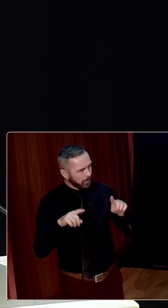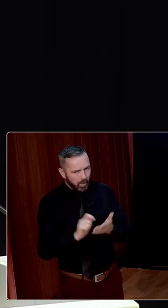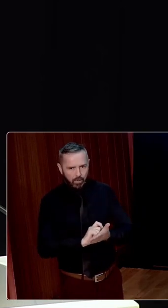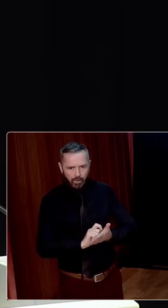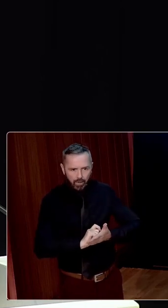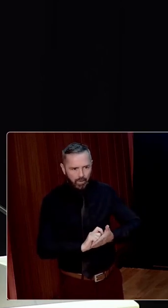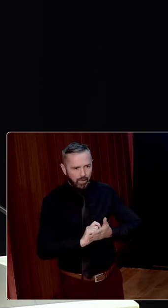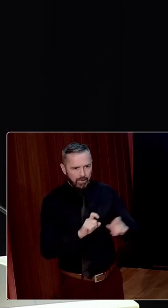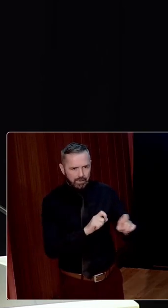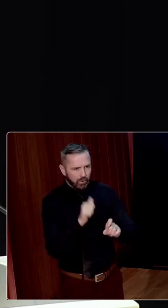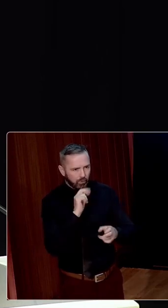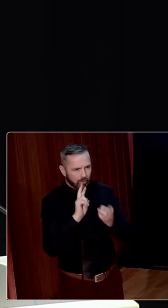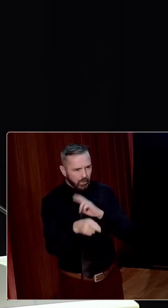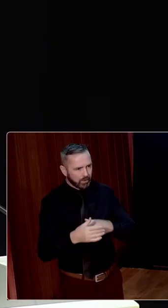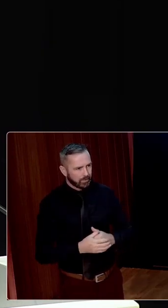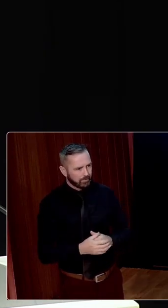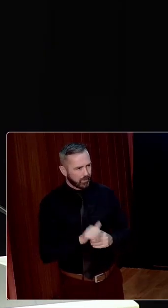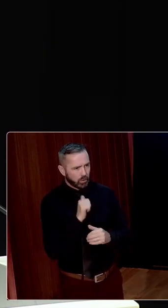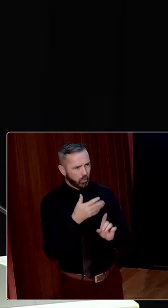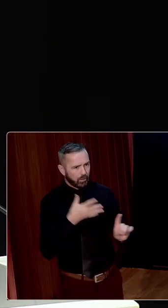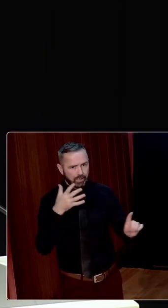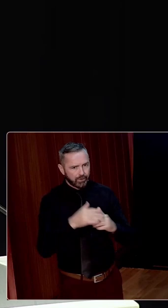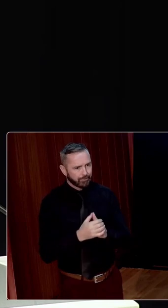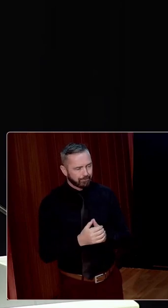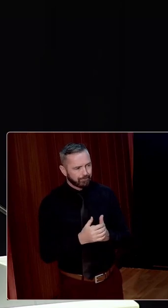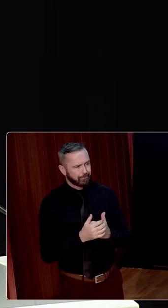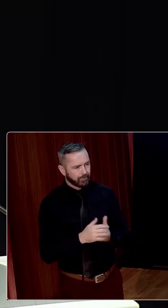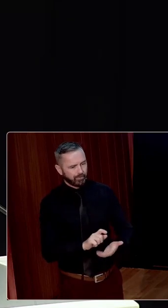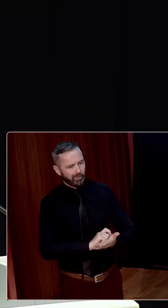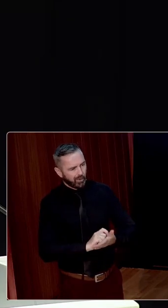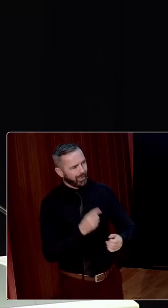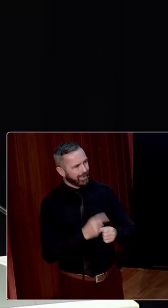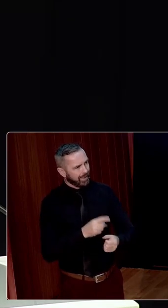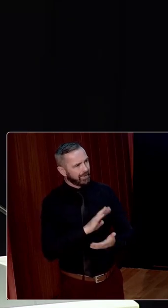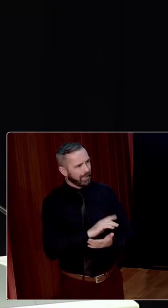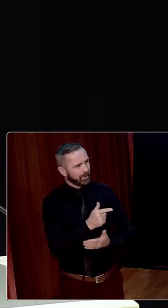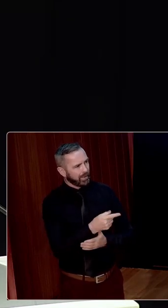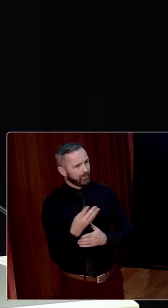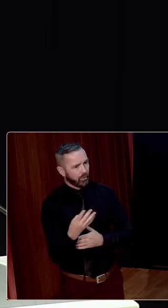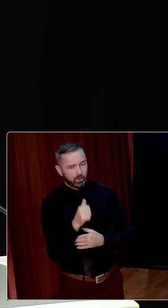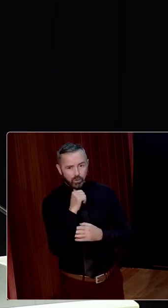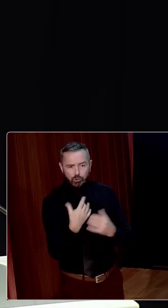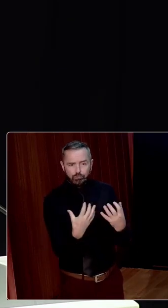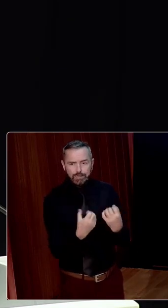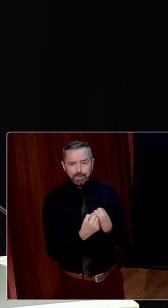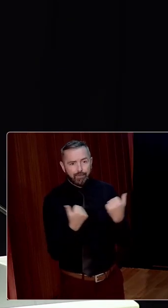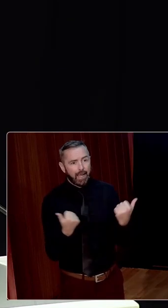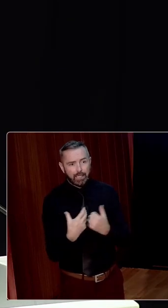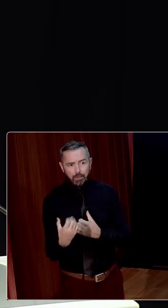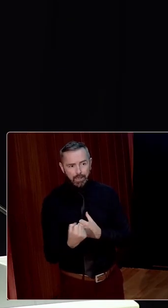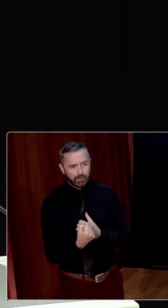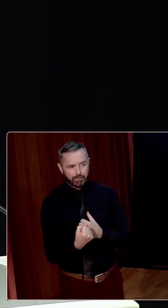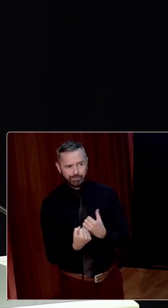them out, there was still no word, still no acknowledgement. She wrote again in 1924, I've not received any